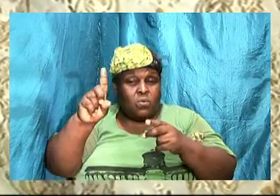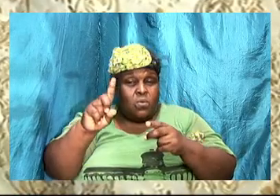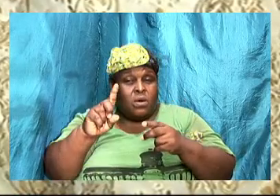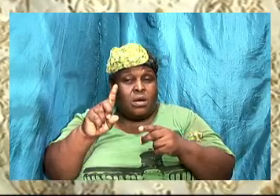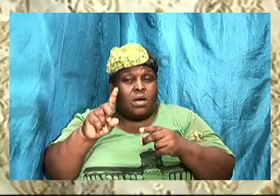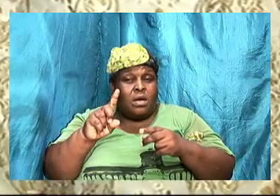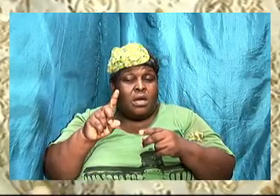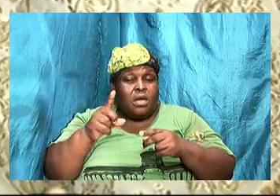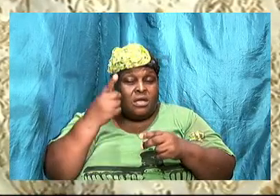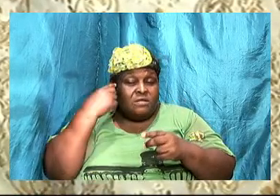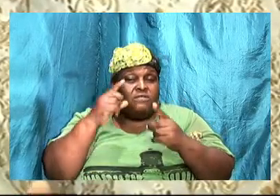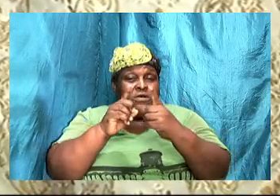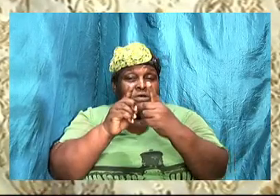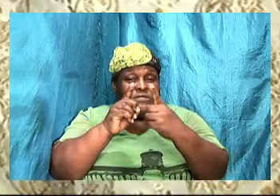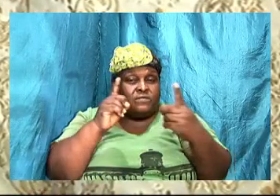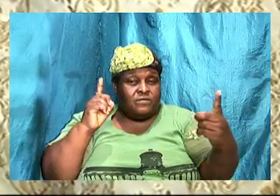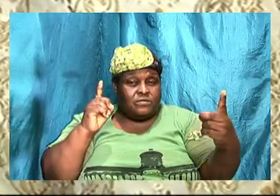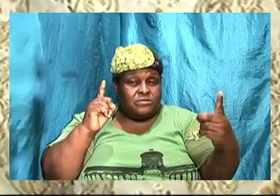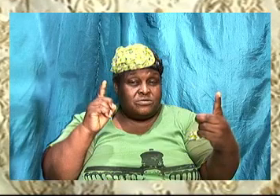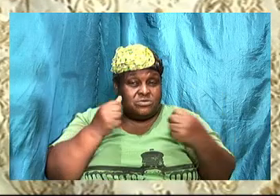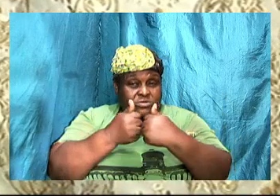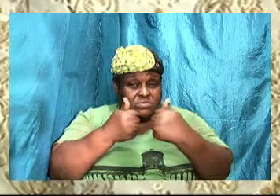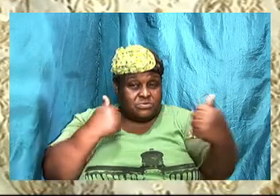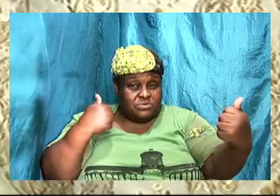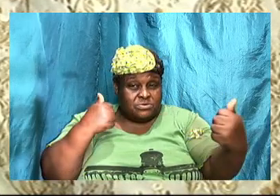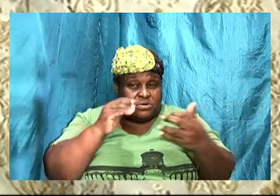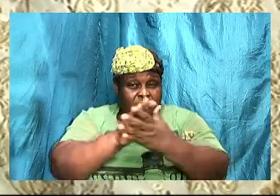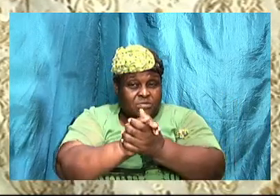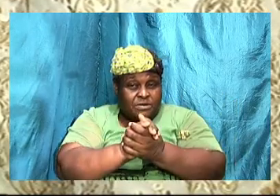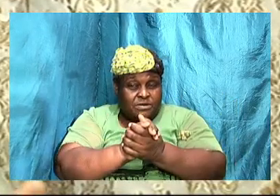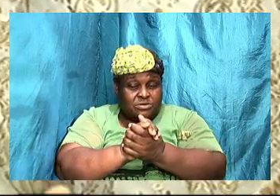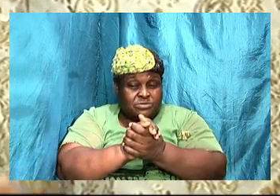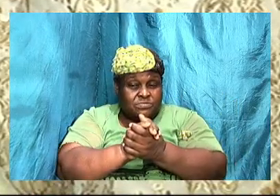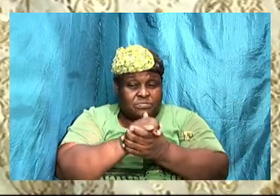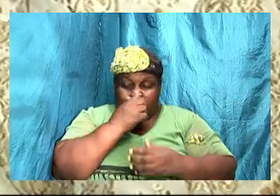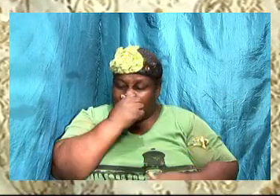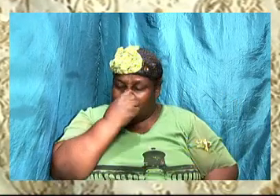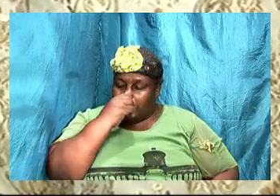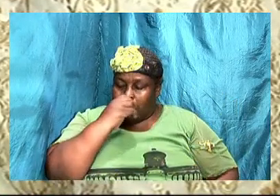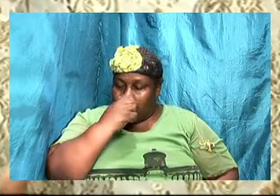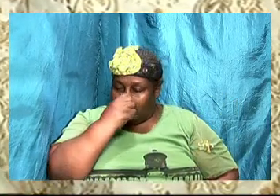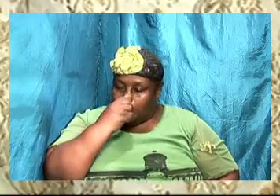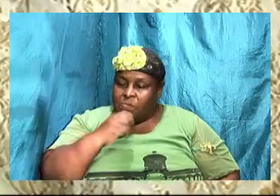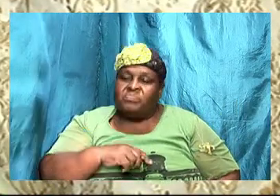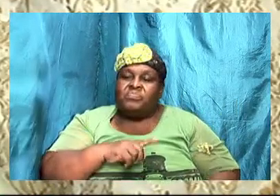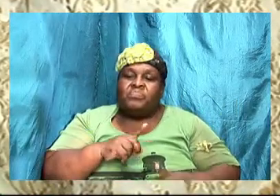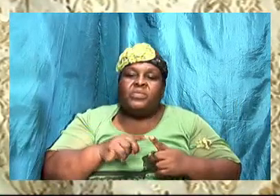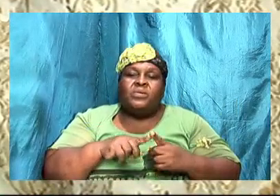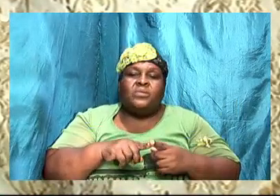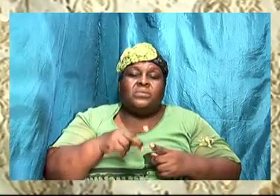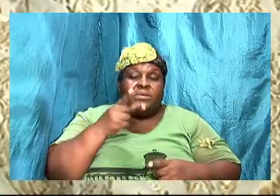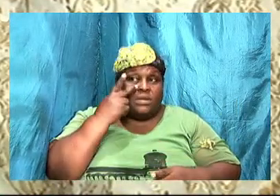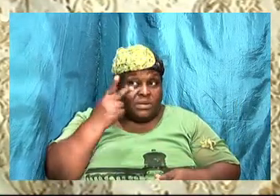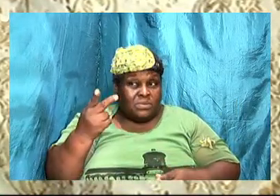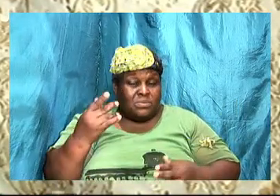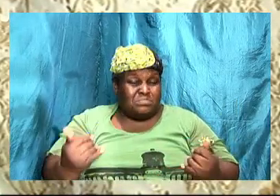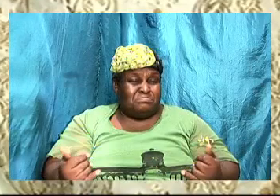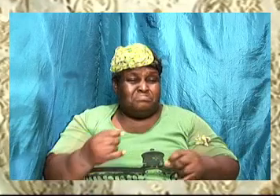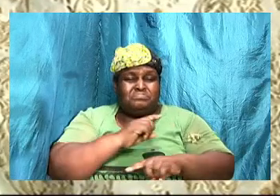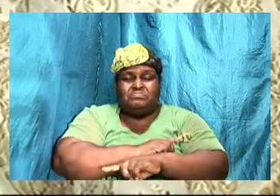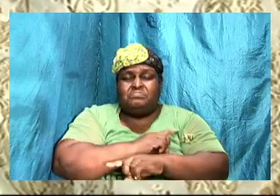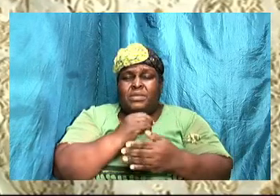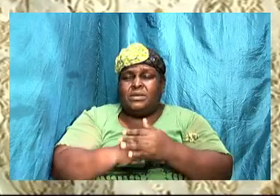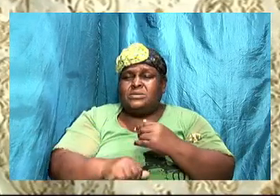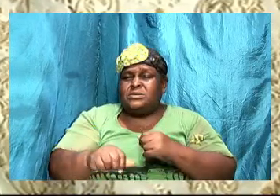divorce or for the breaking up of marriages. You know, when I look even today at, you know, some of the